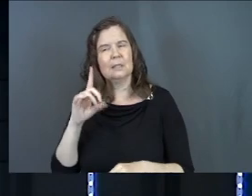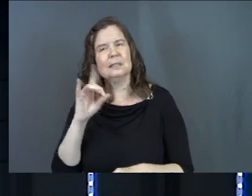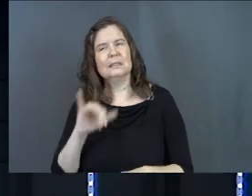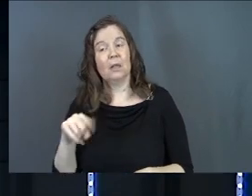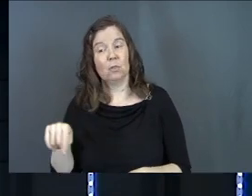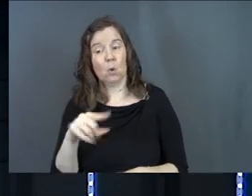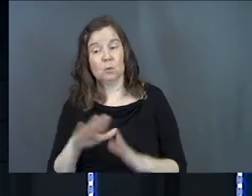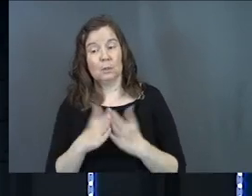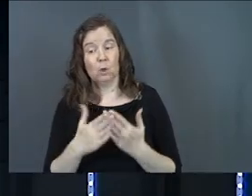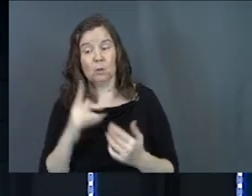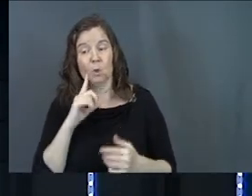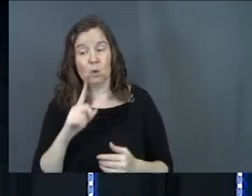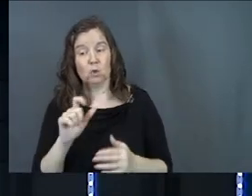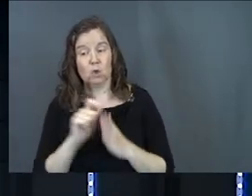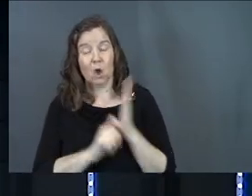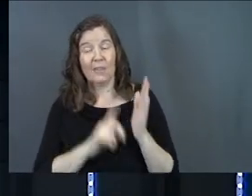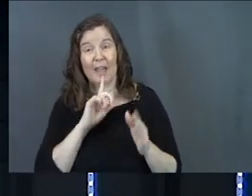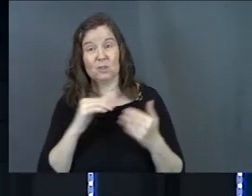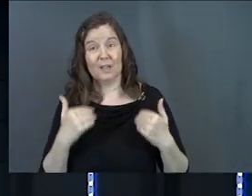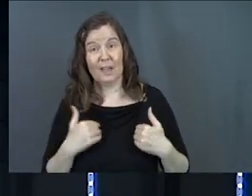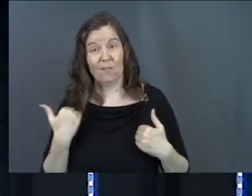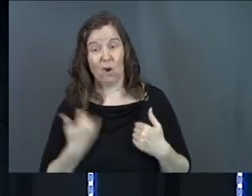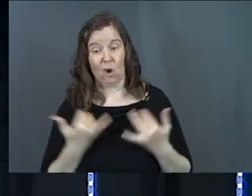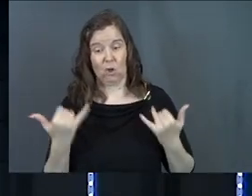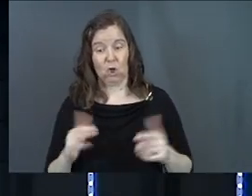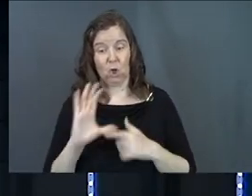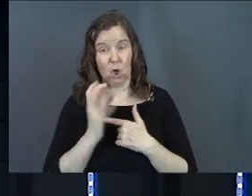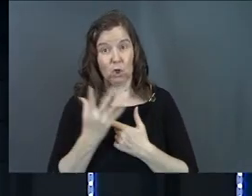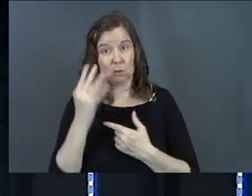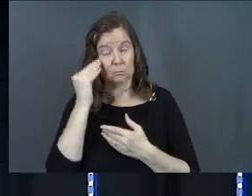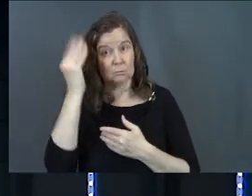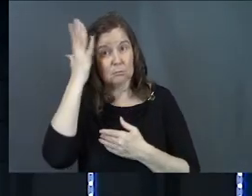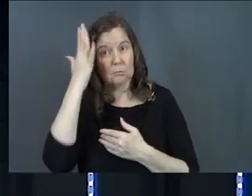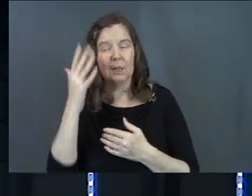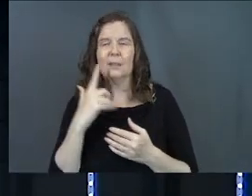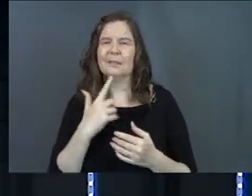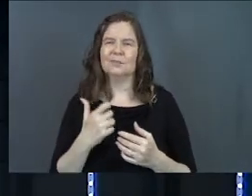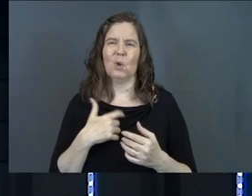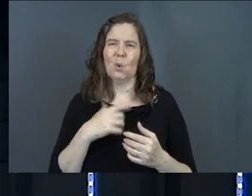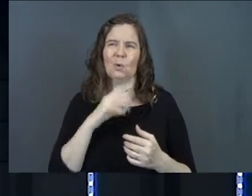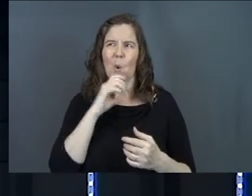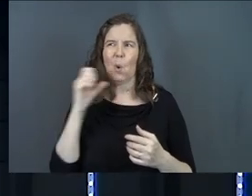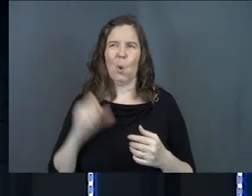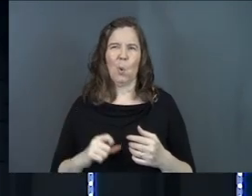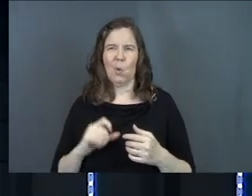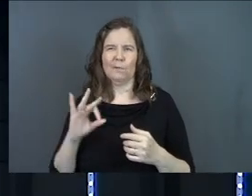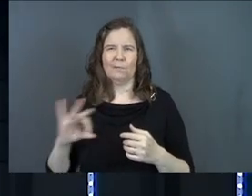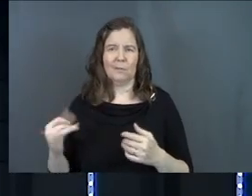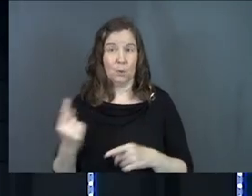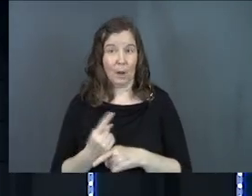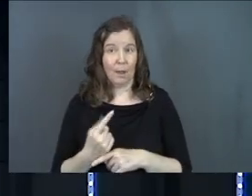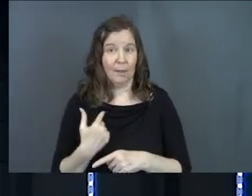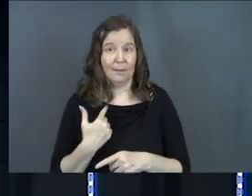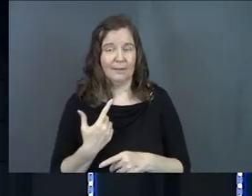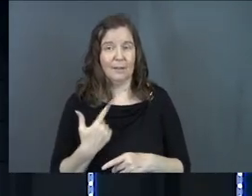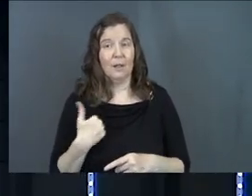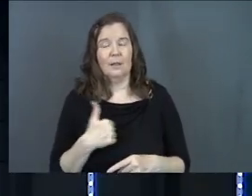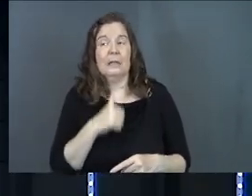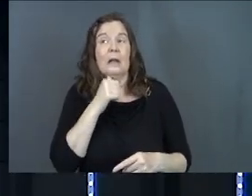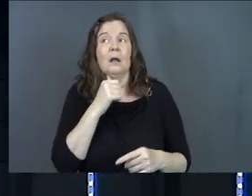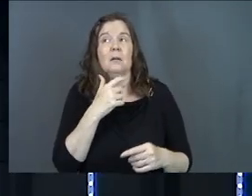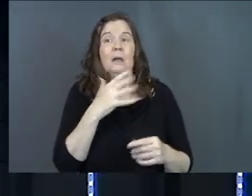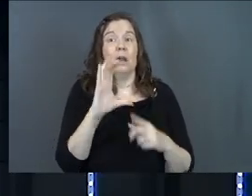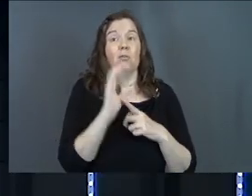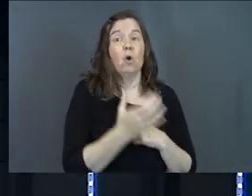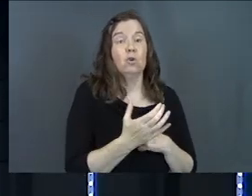Did those books, did those authors actually have our current culture in mind? Like it's so outdated, right? Like we can, like